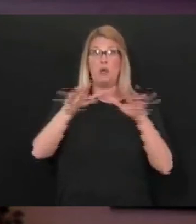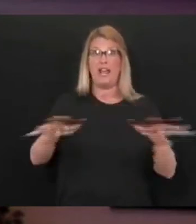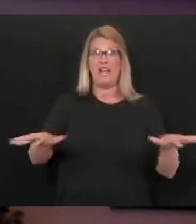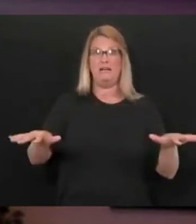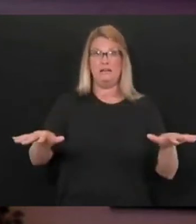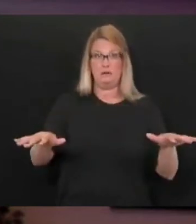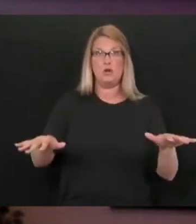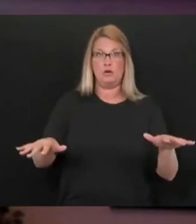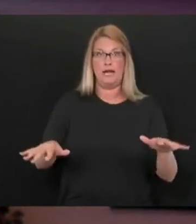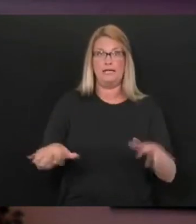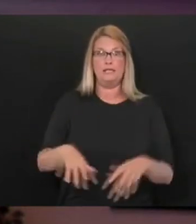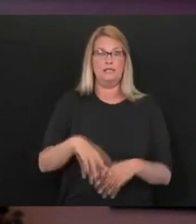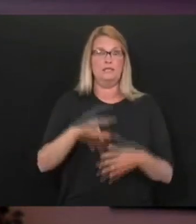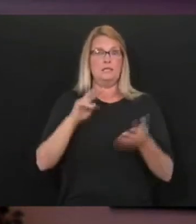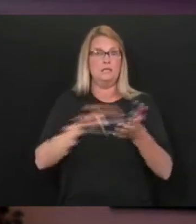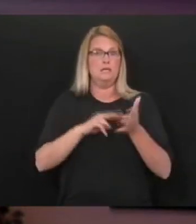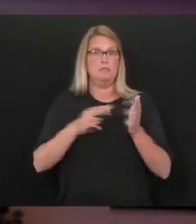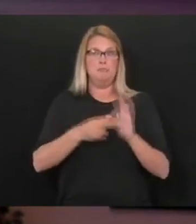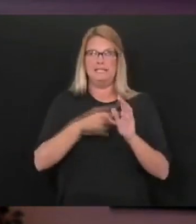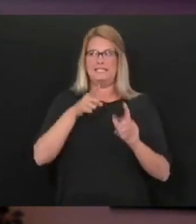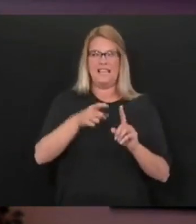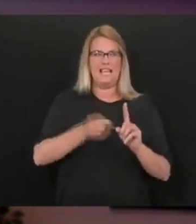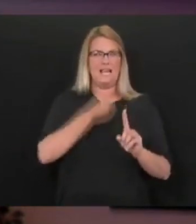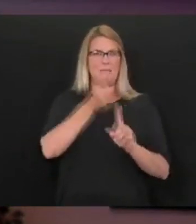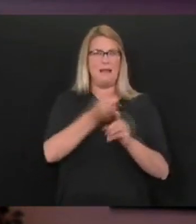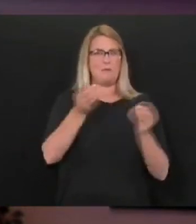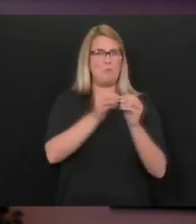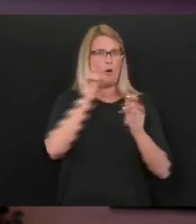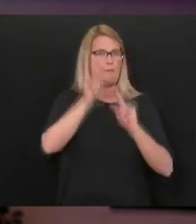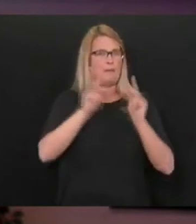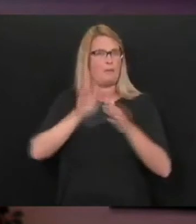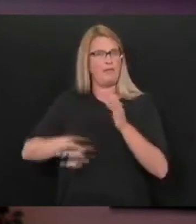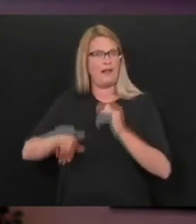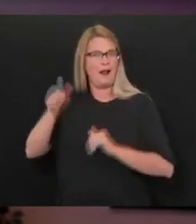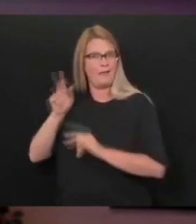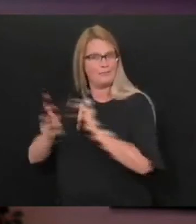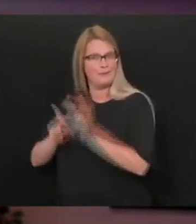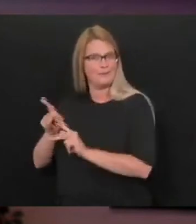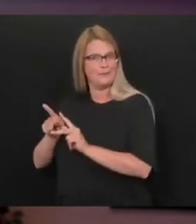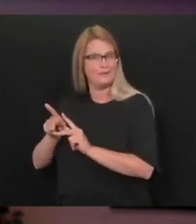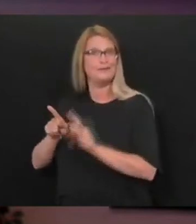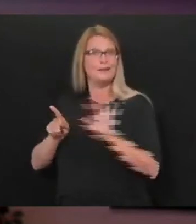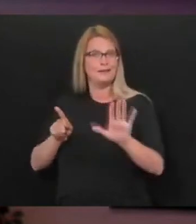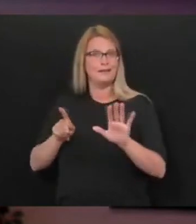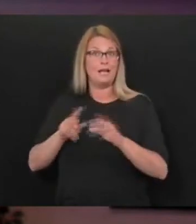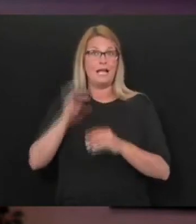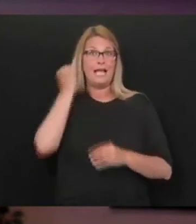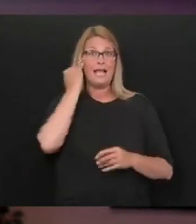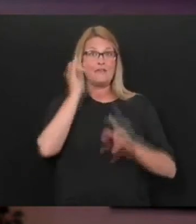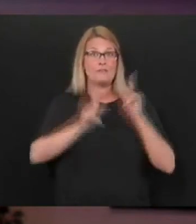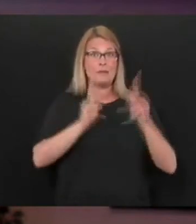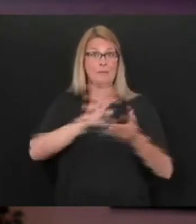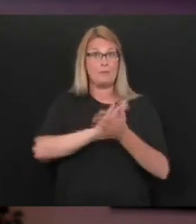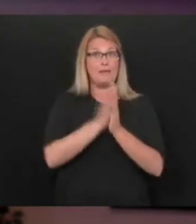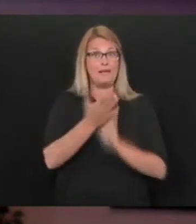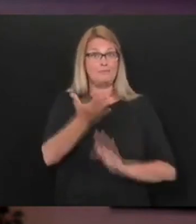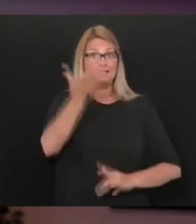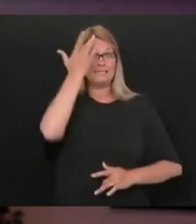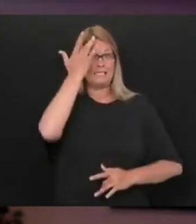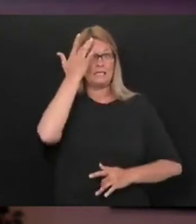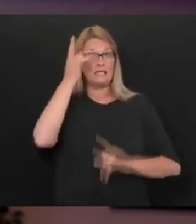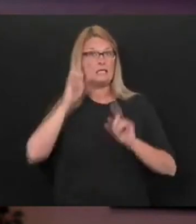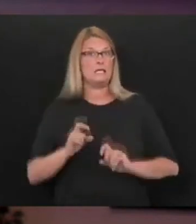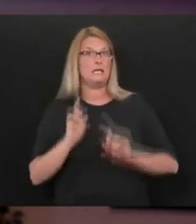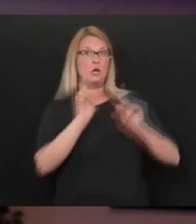do infect a number of other people. And we're looking for those people. If it comes down to people getting sick and needing hospitalization,